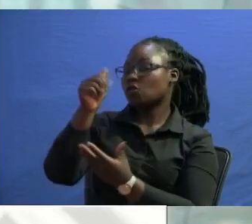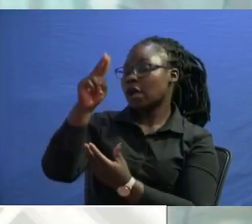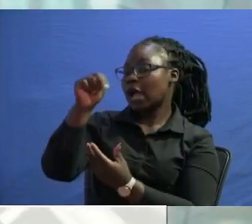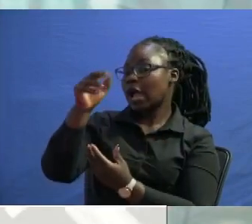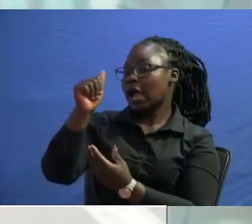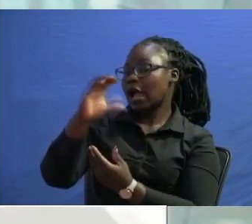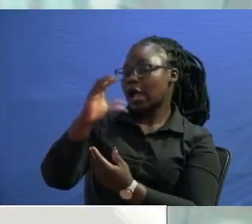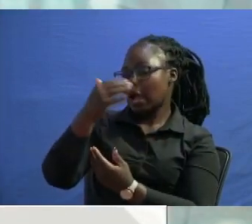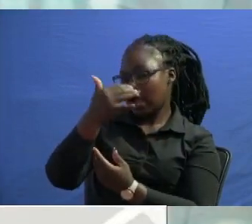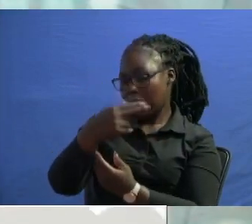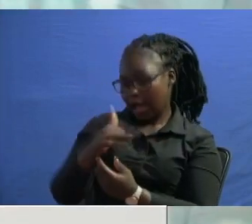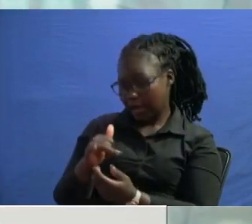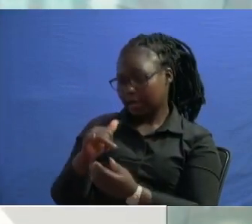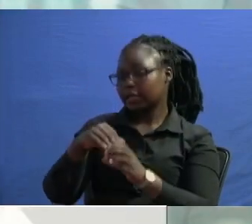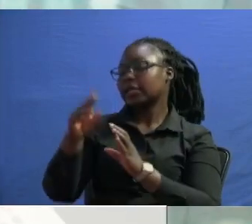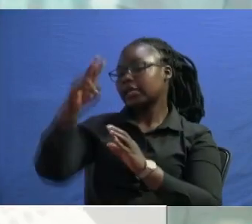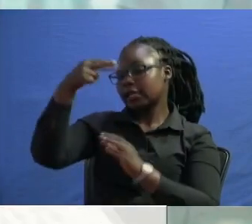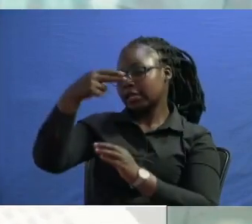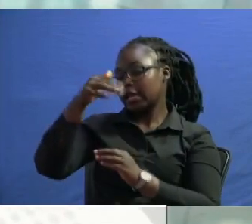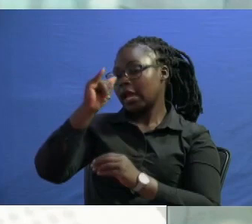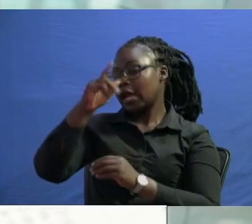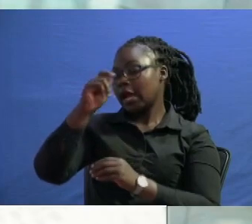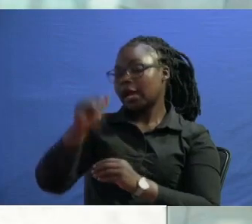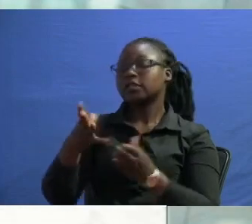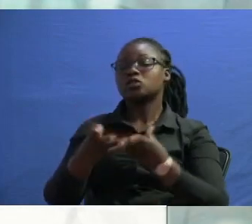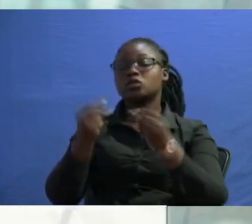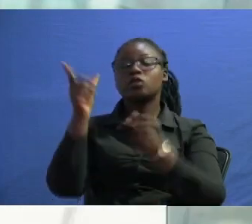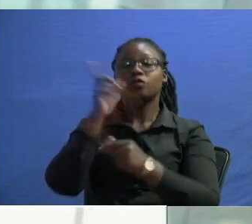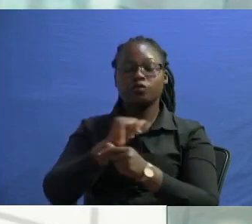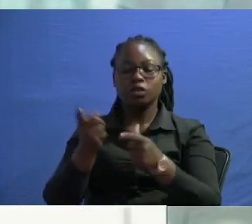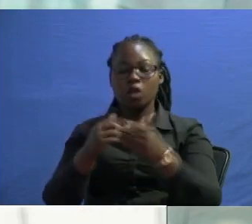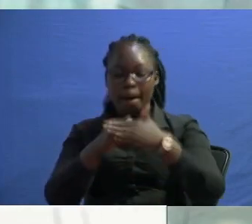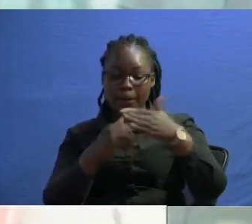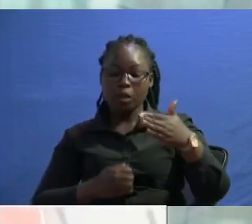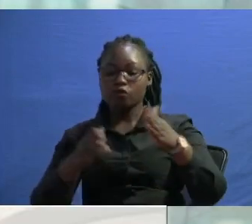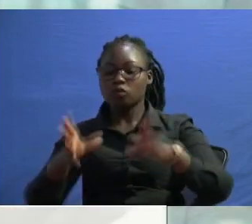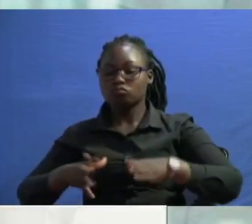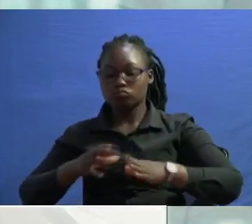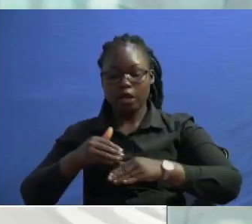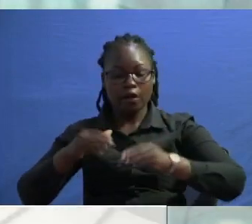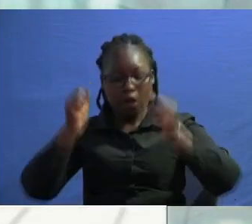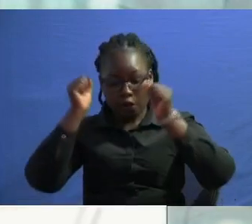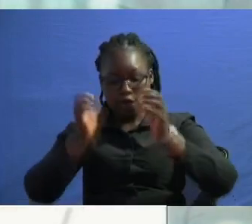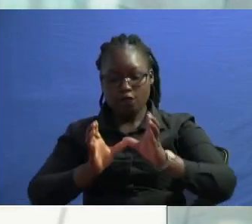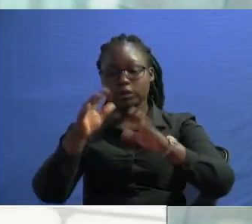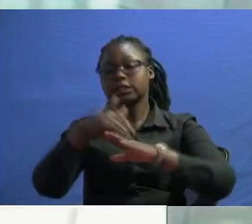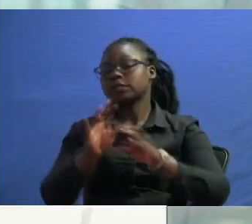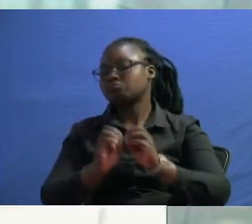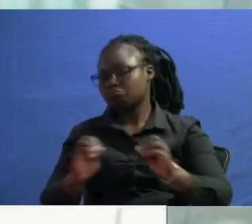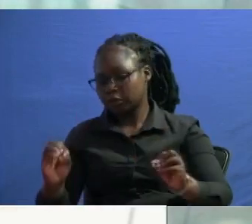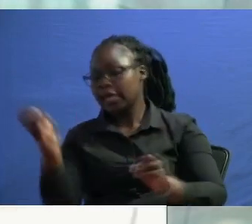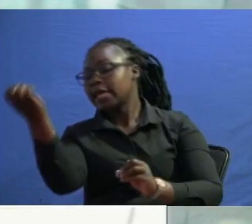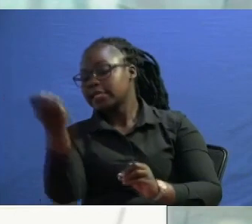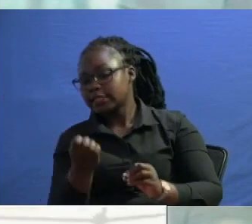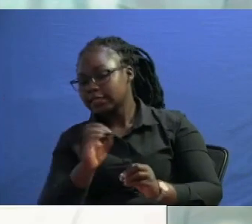is resolved before our forces are deployed then there may be no need again now to deploy them but as